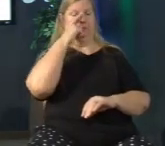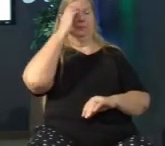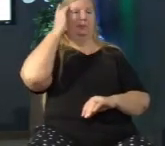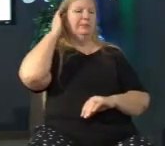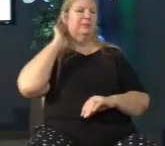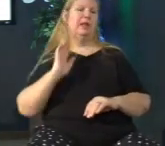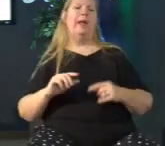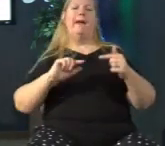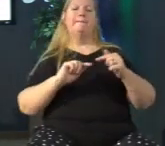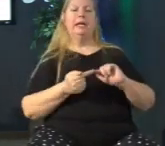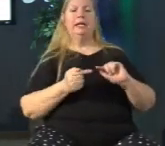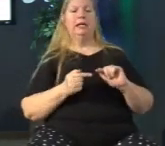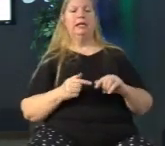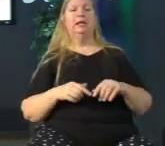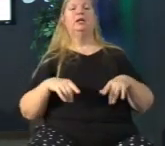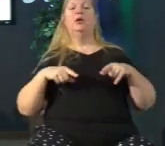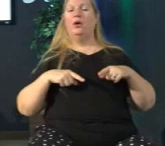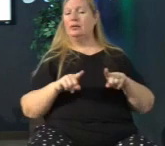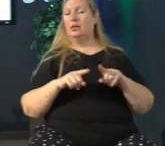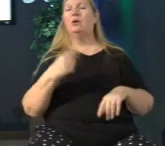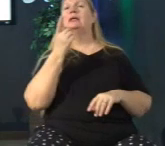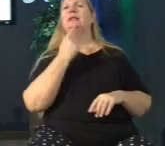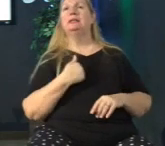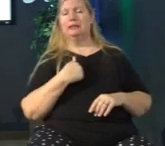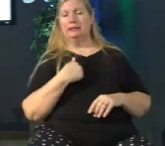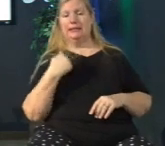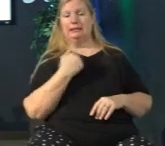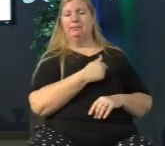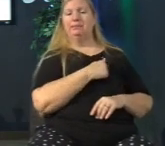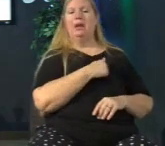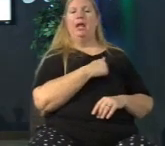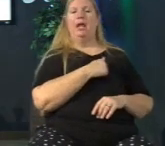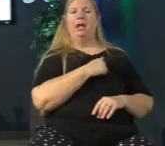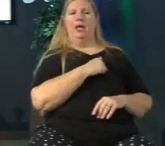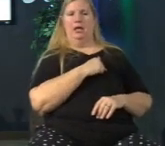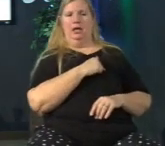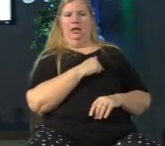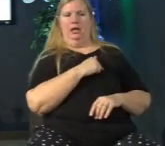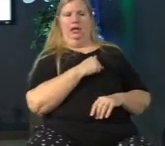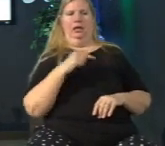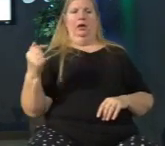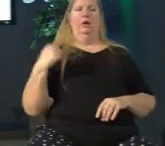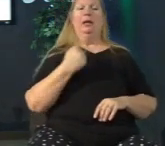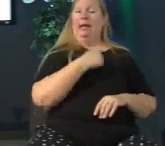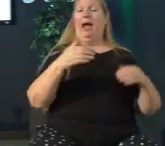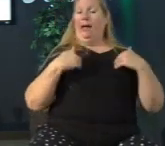pain also tells us that even though we have this pain